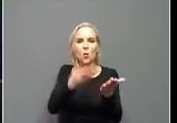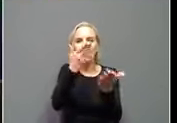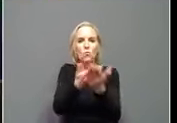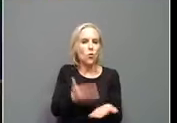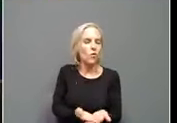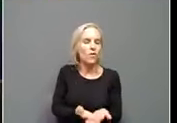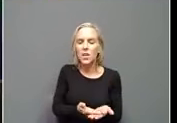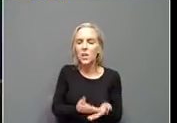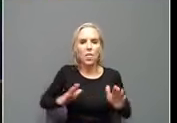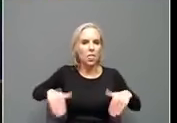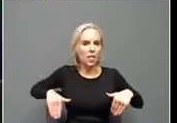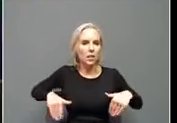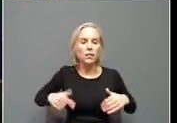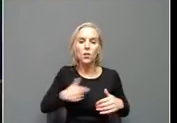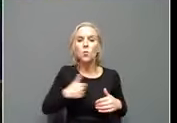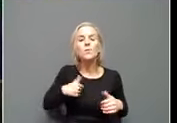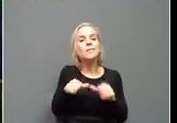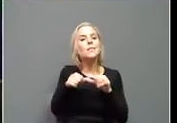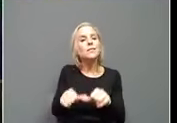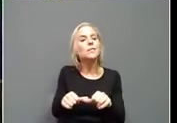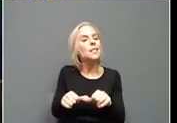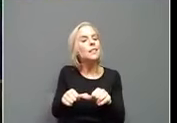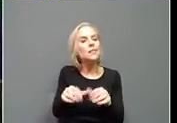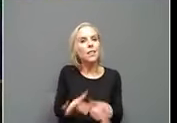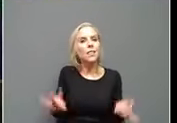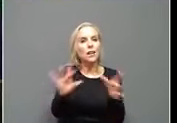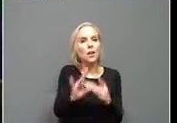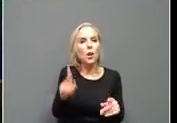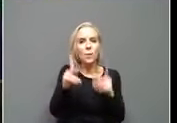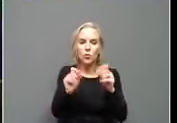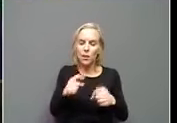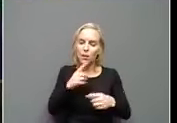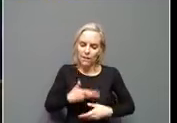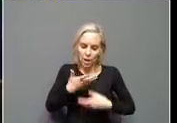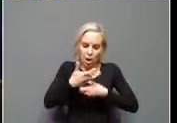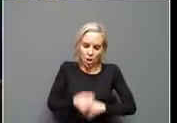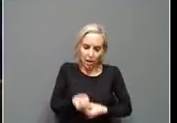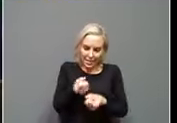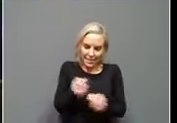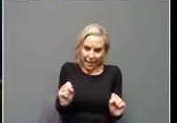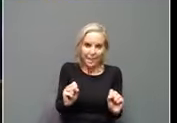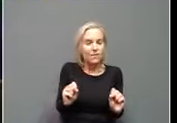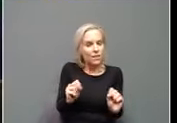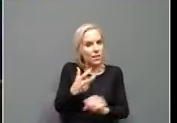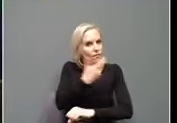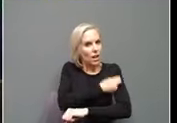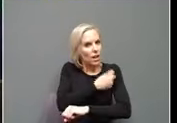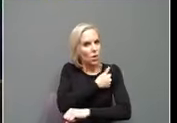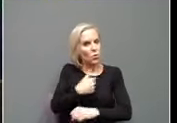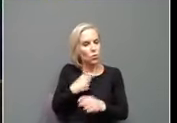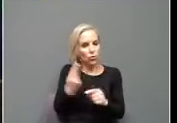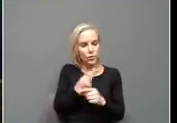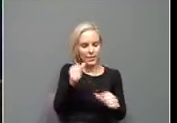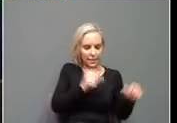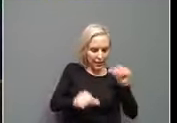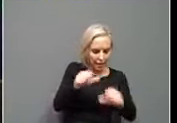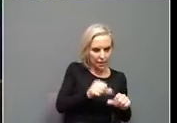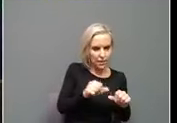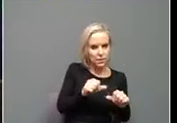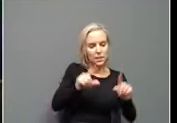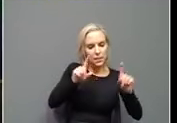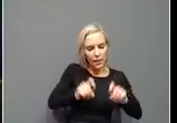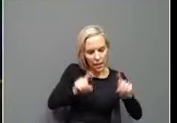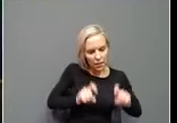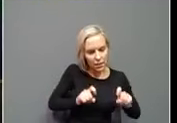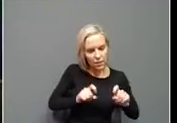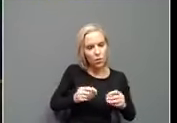And what we've continued to say all along is people should take confidence in the safety of the vaccines because we're using science to test them and